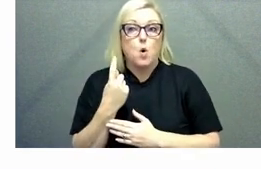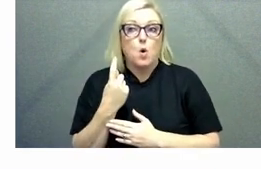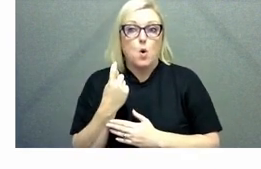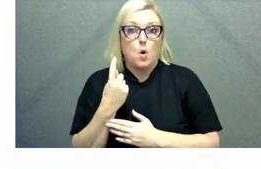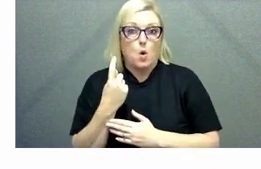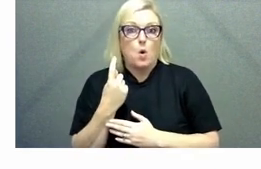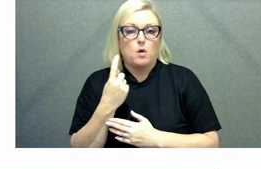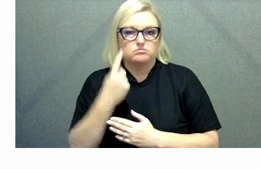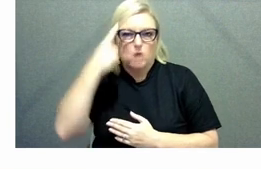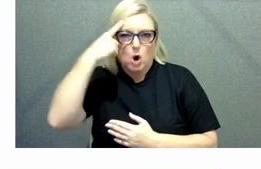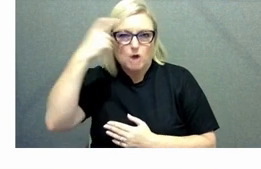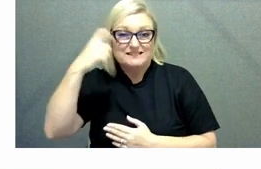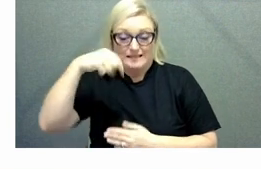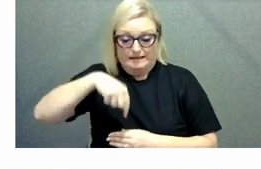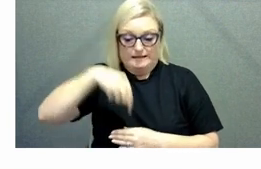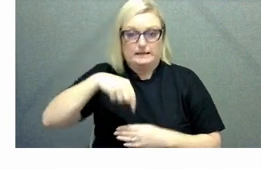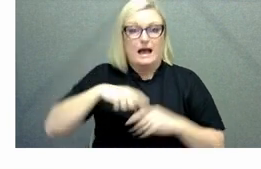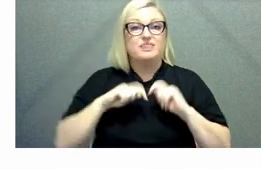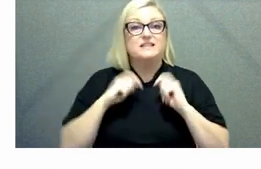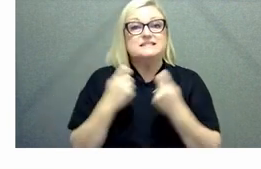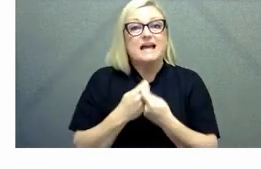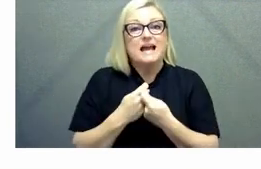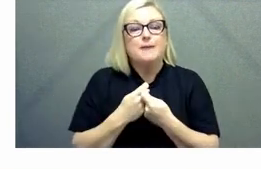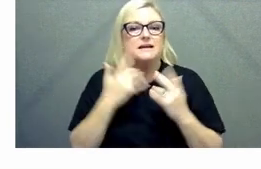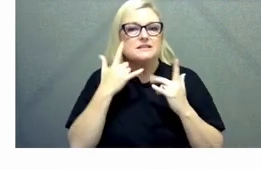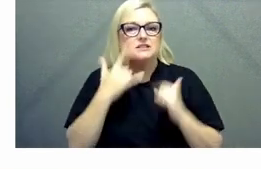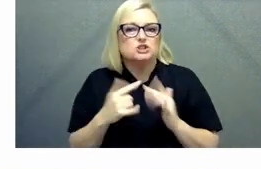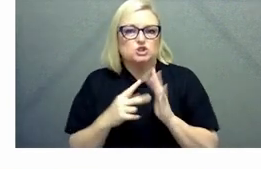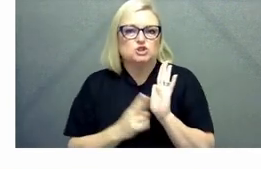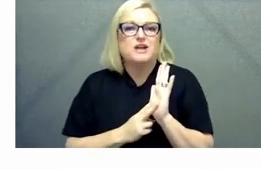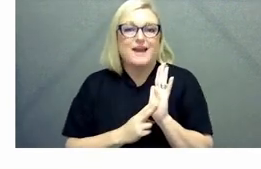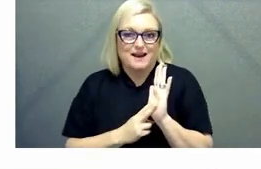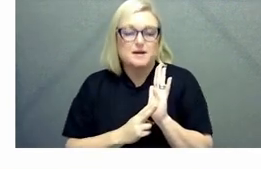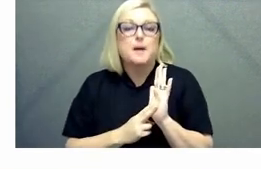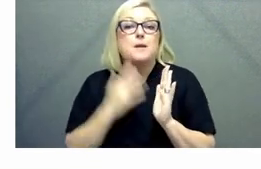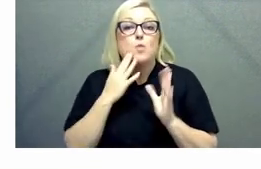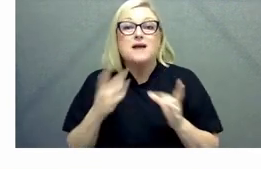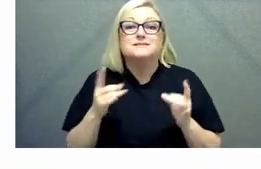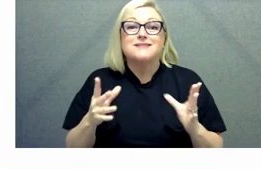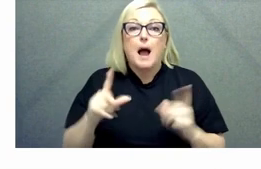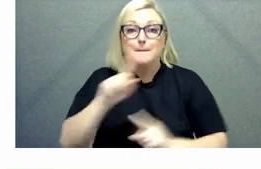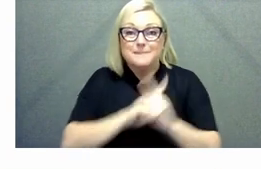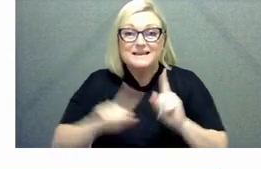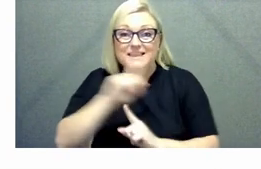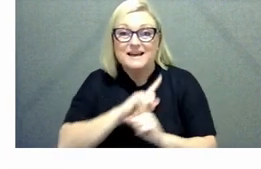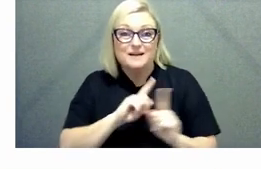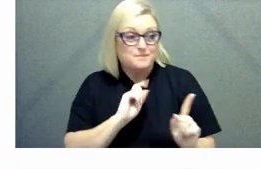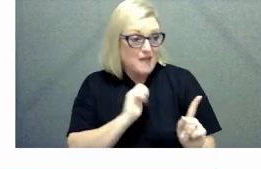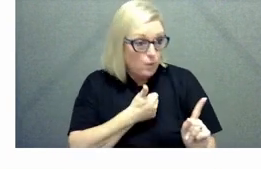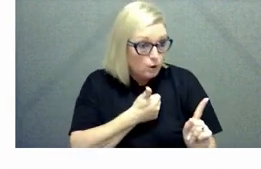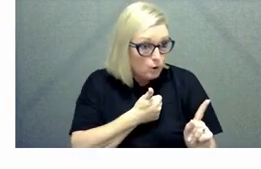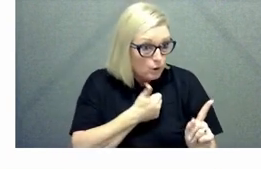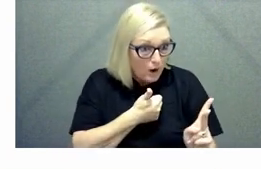is um check-ins at the beginning of meetings you know just really checking in on how people are and it's been